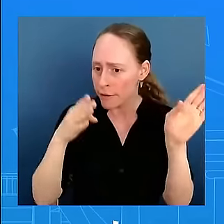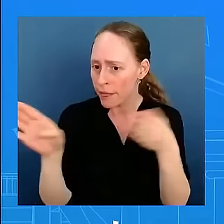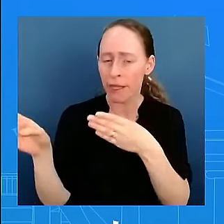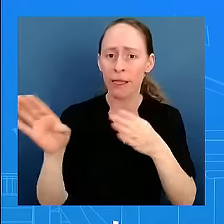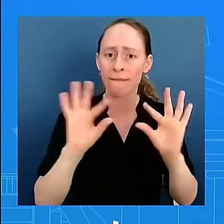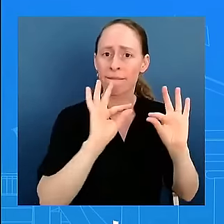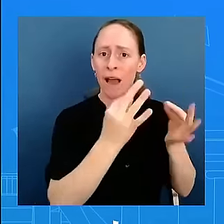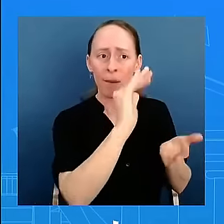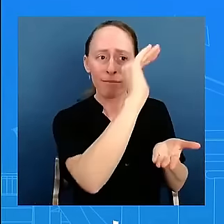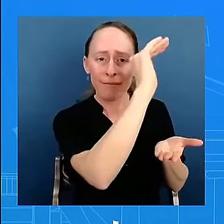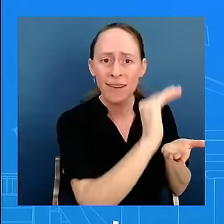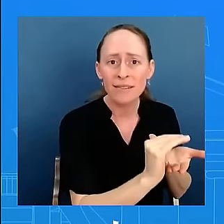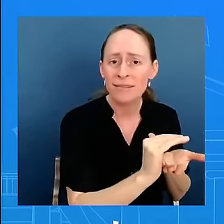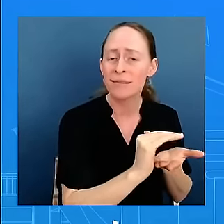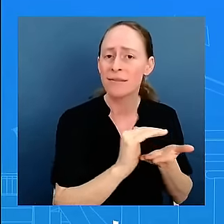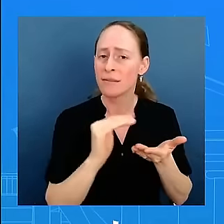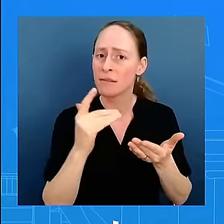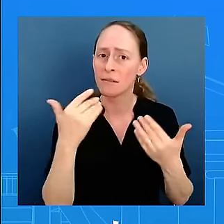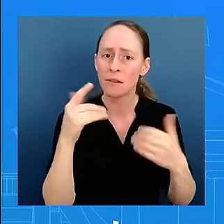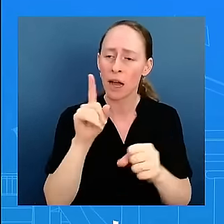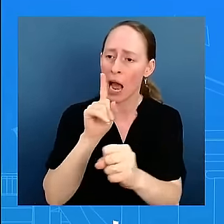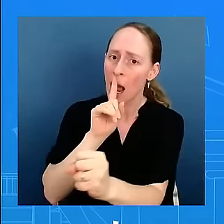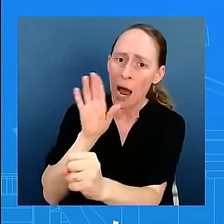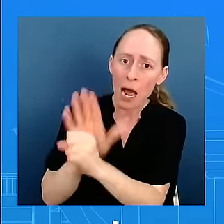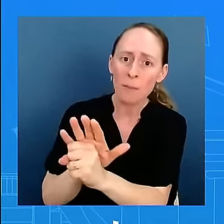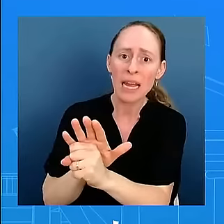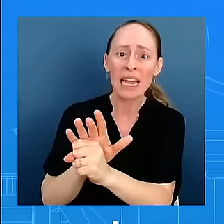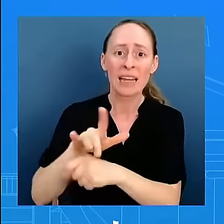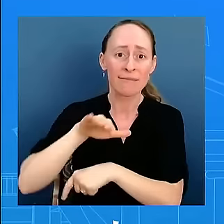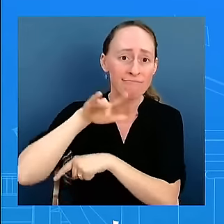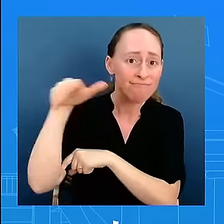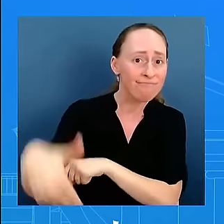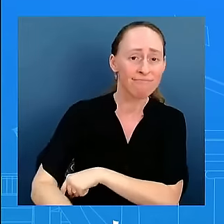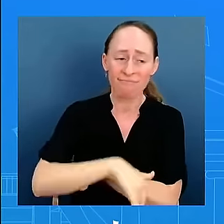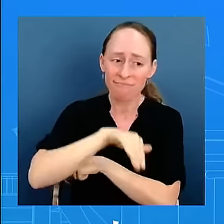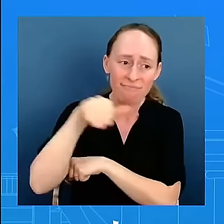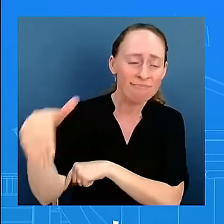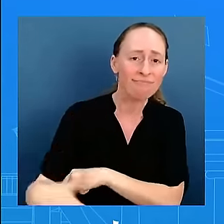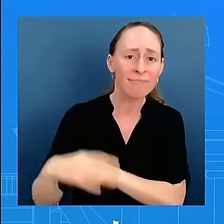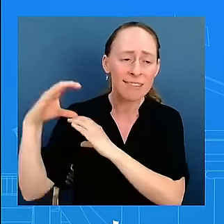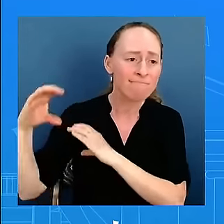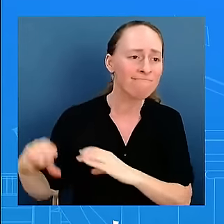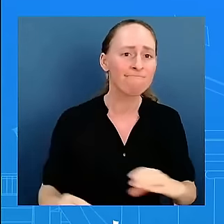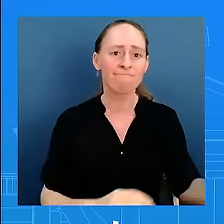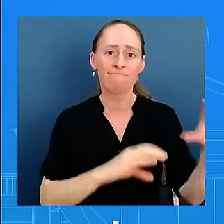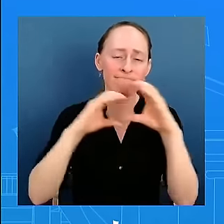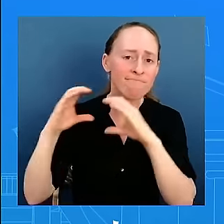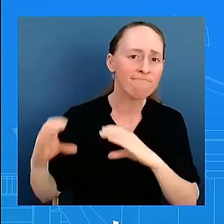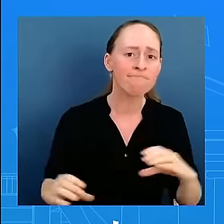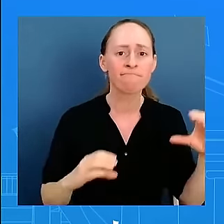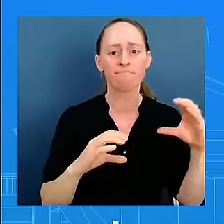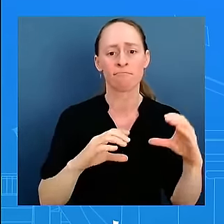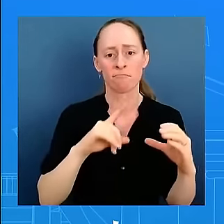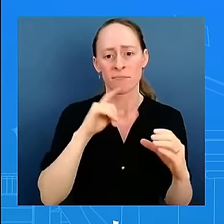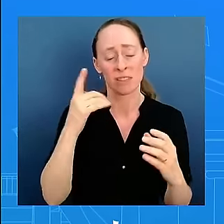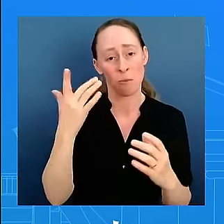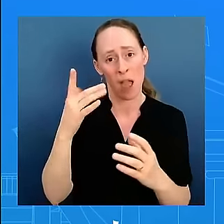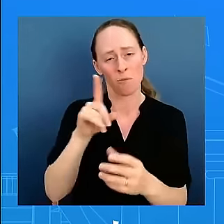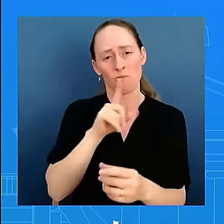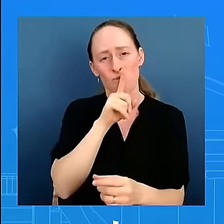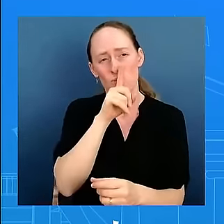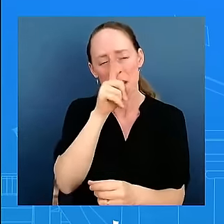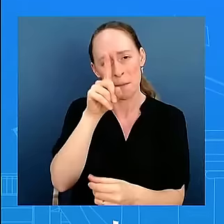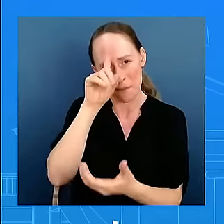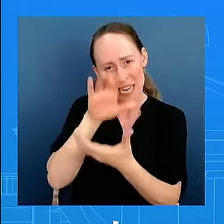24 7 jobs for sure and you do it because you believe in the work whether you're whichever side of the aisle you're in